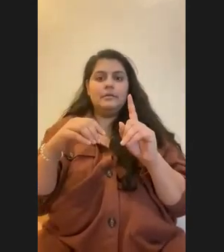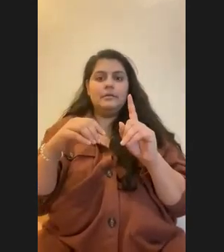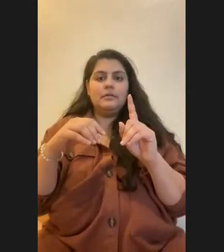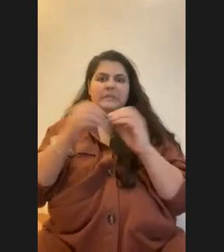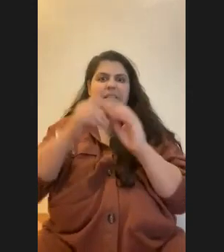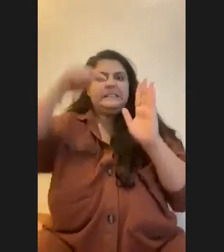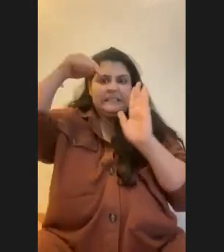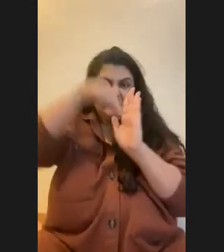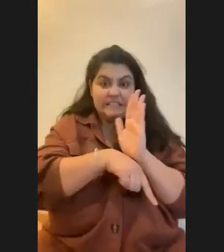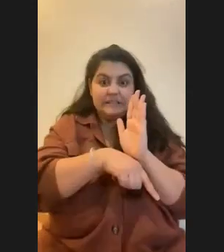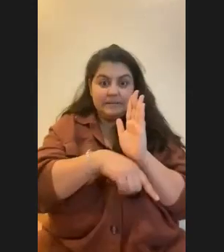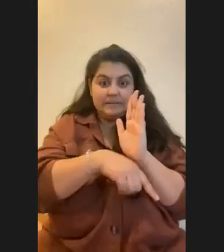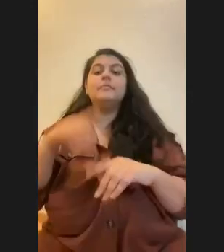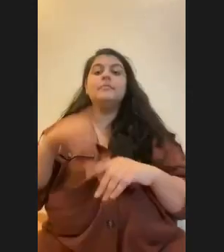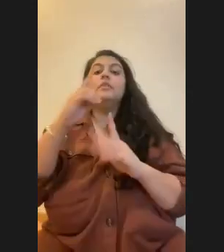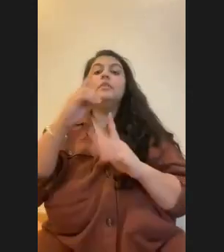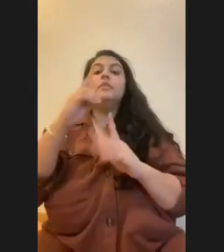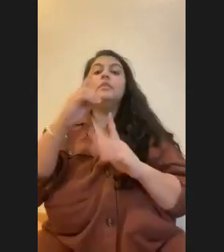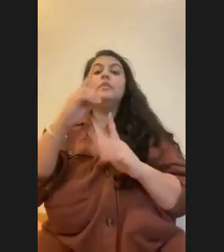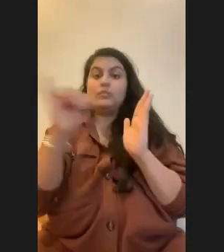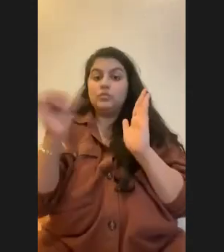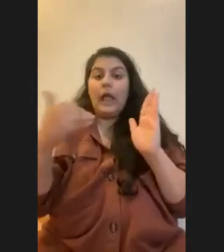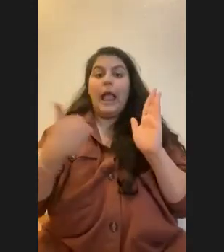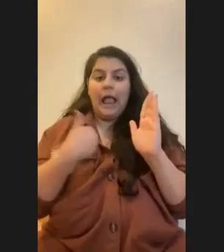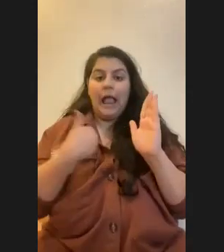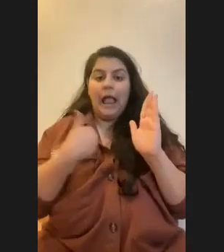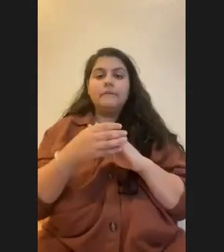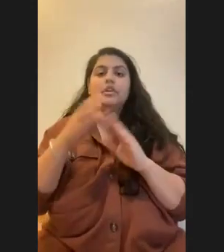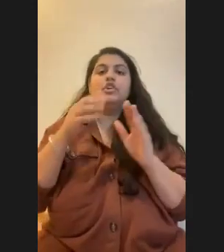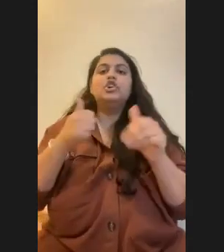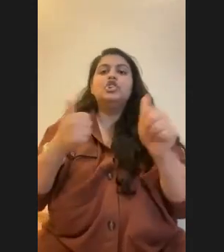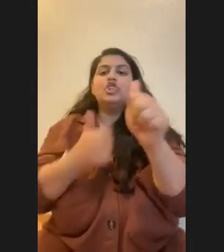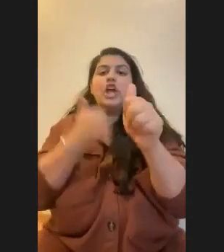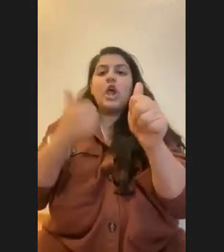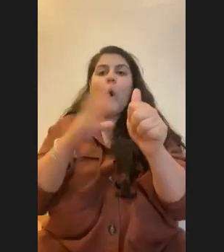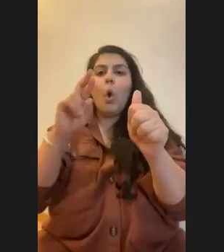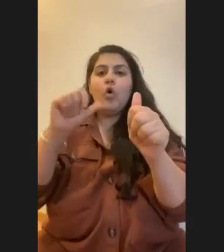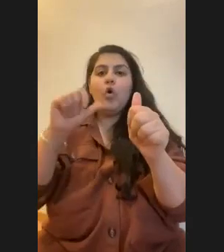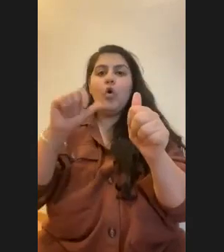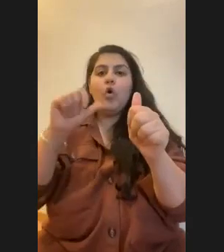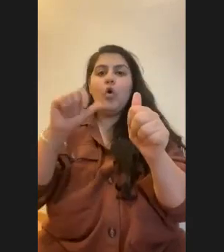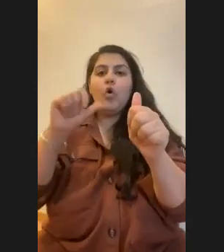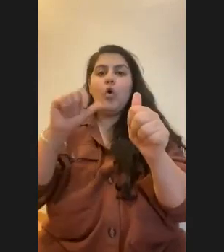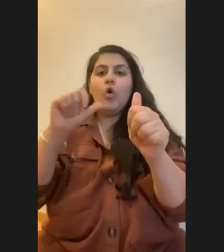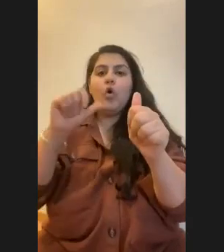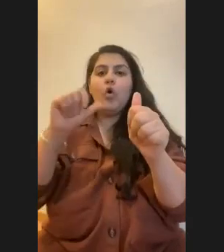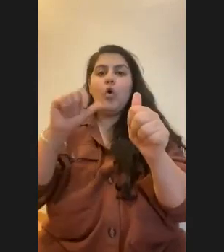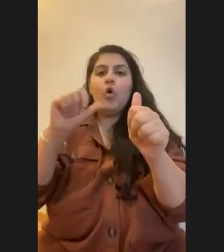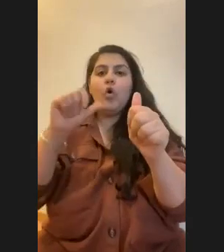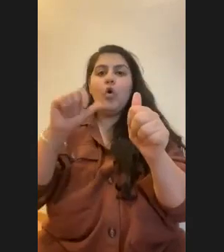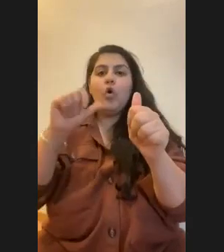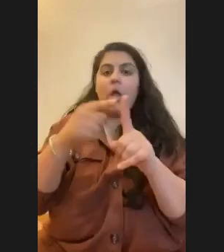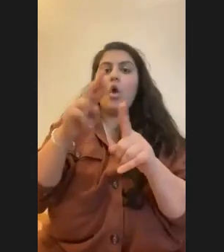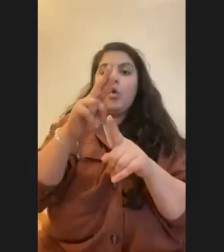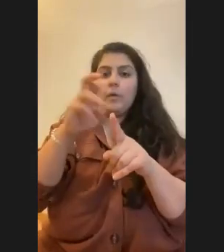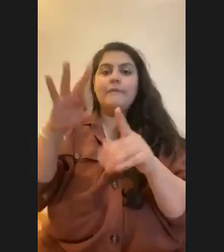like called chasing coral. Um, I think it also focuses on folks in Hawaii. Um, so that might be a good, like supplementary piece to this